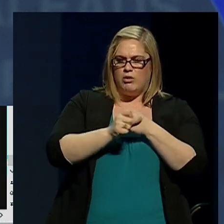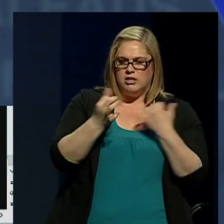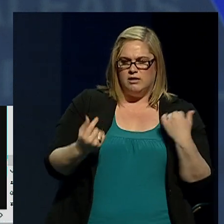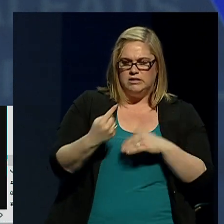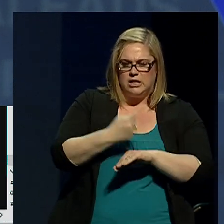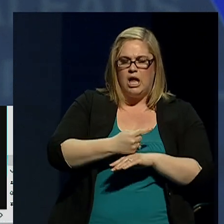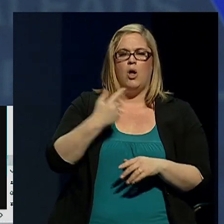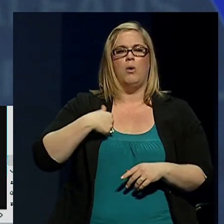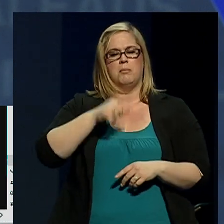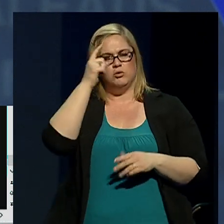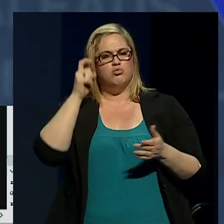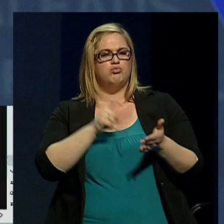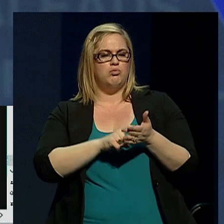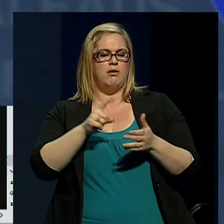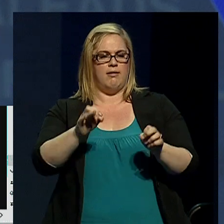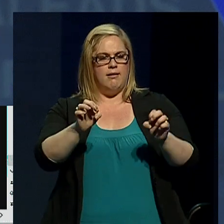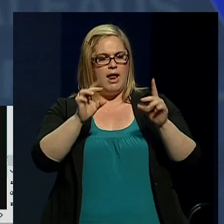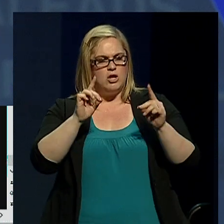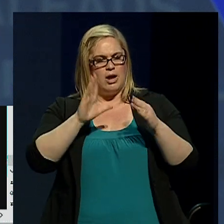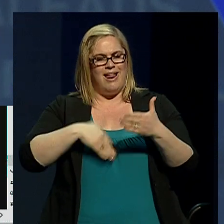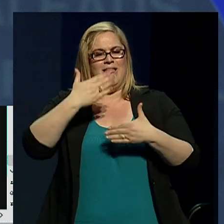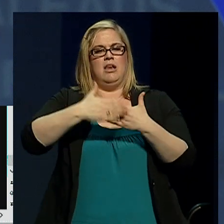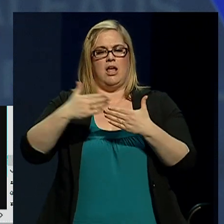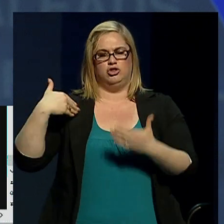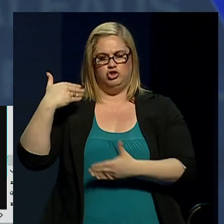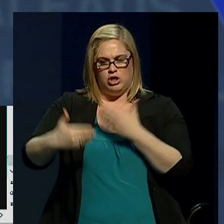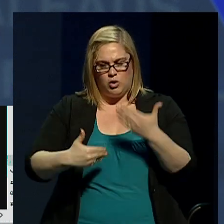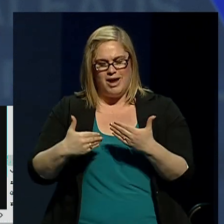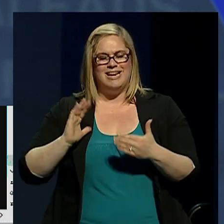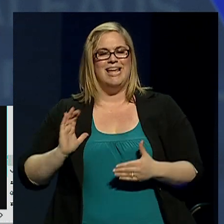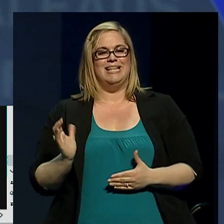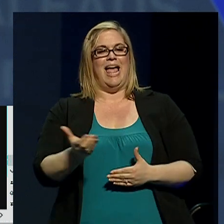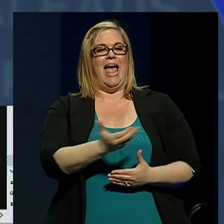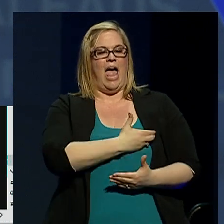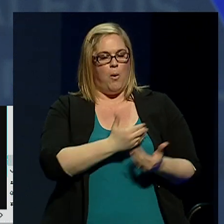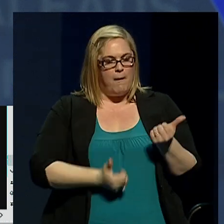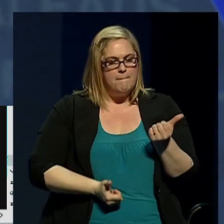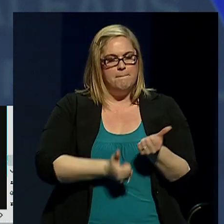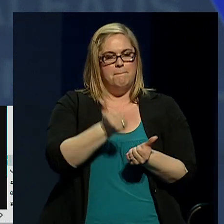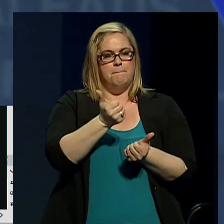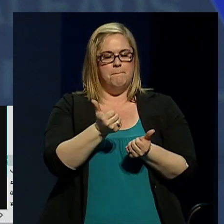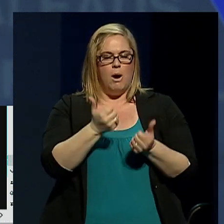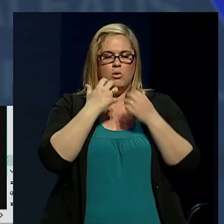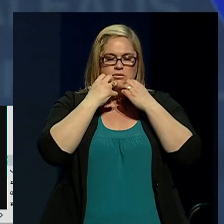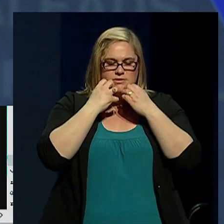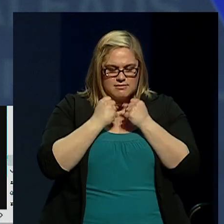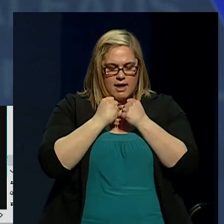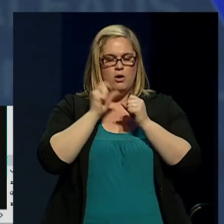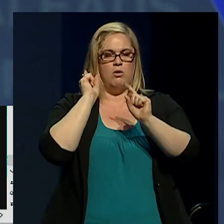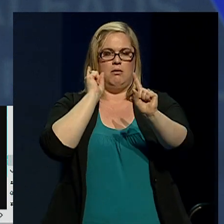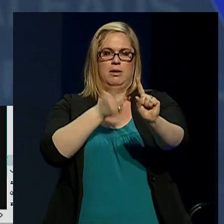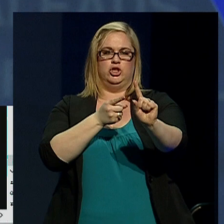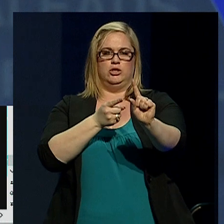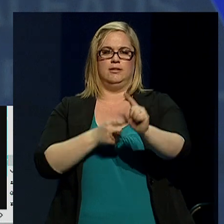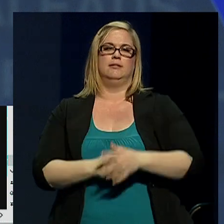that educating the next generation is our most sacred mission.